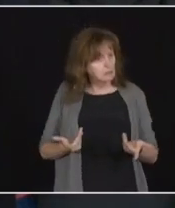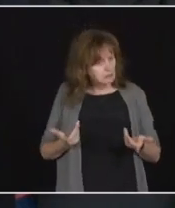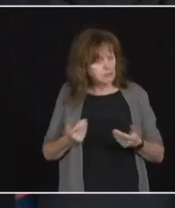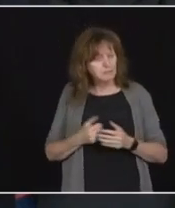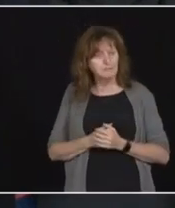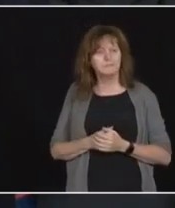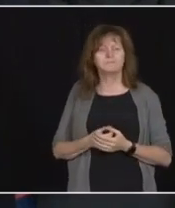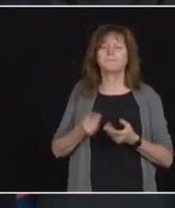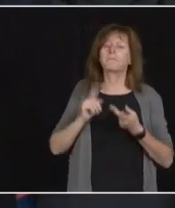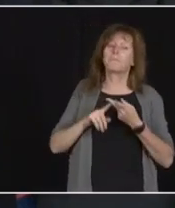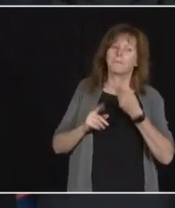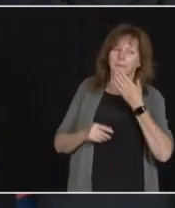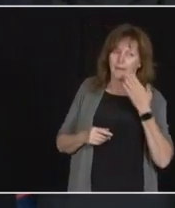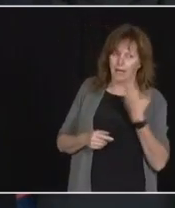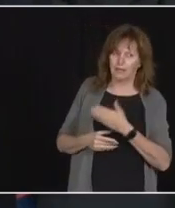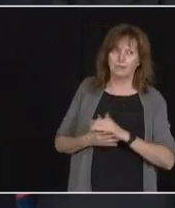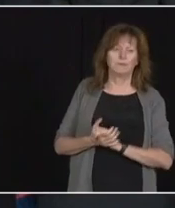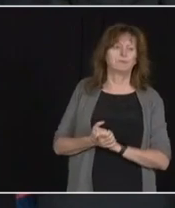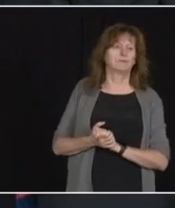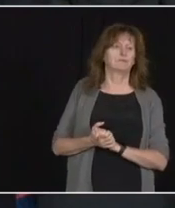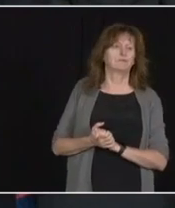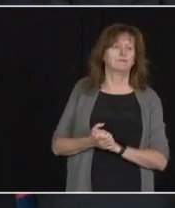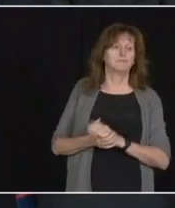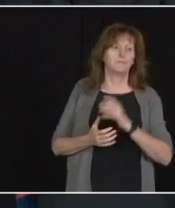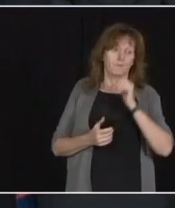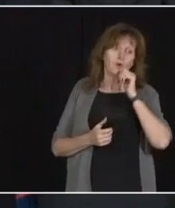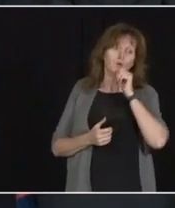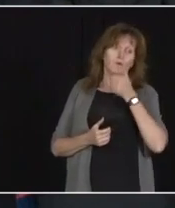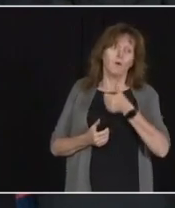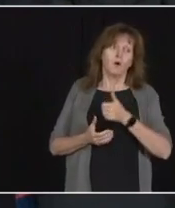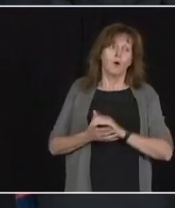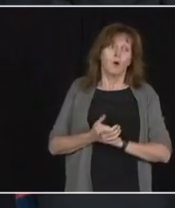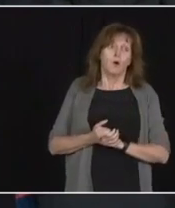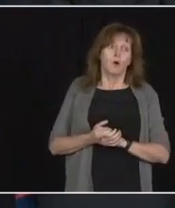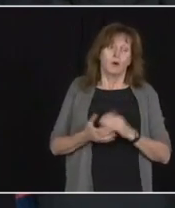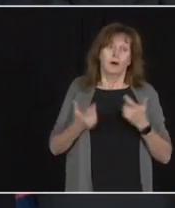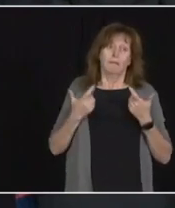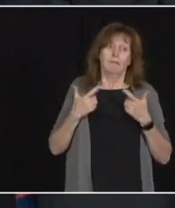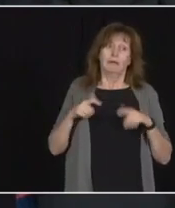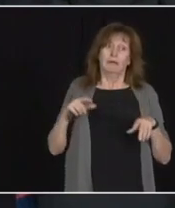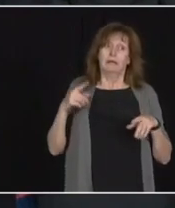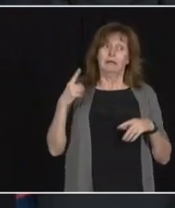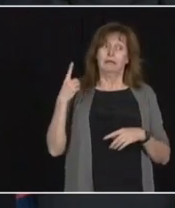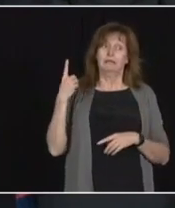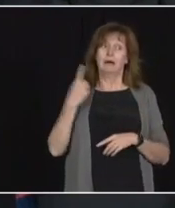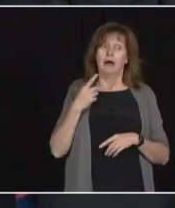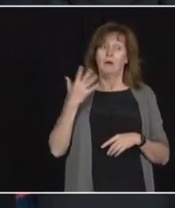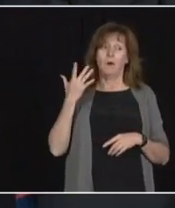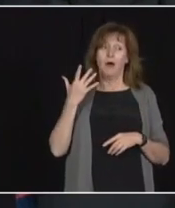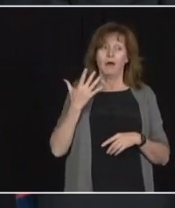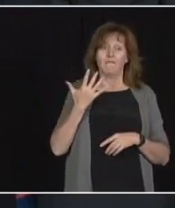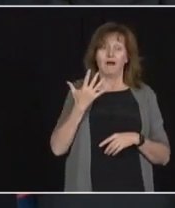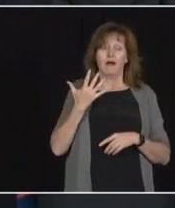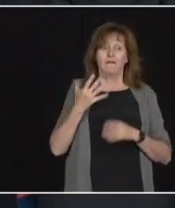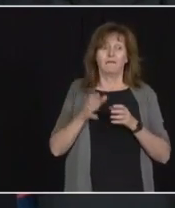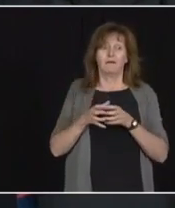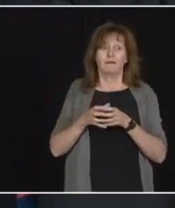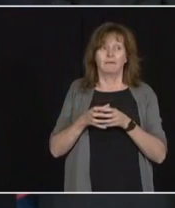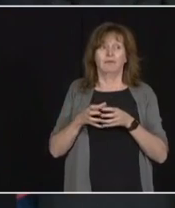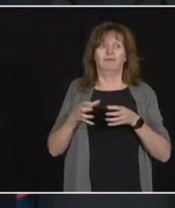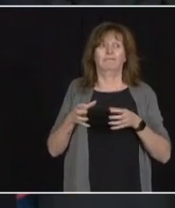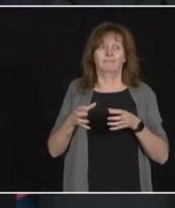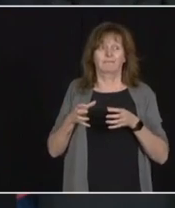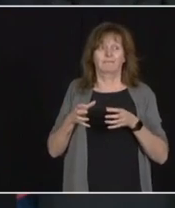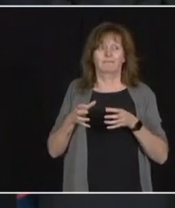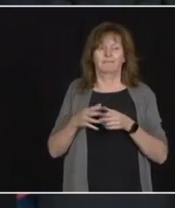tomorrow is a pretty big day, I think, in this province. Social gathering rules are going to be expanded. Can you help put a fine point on this?